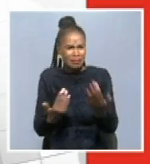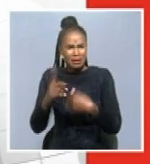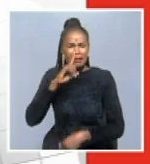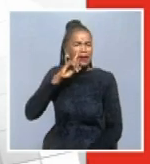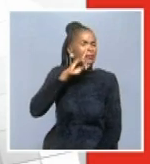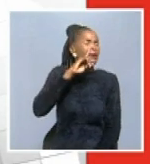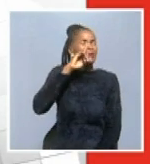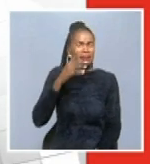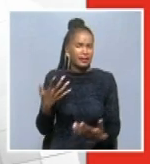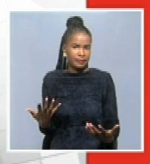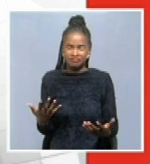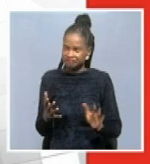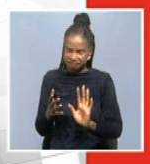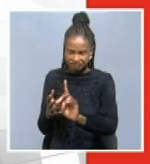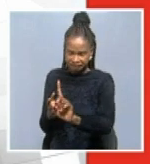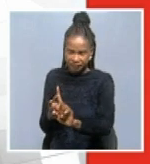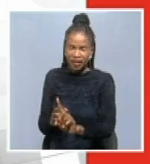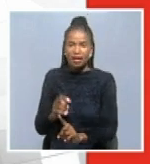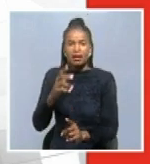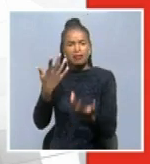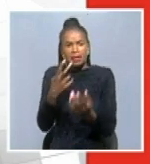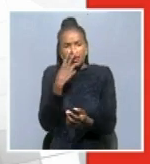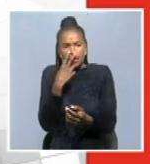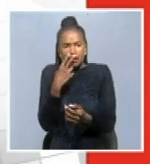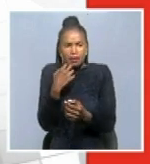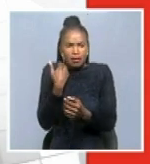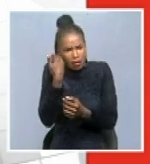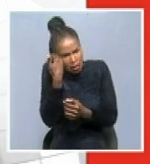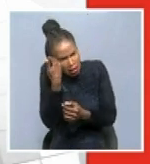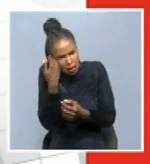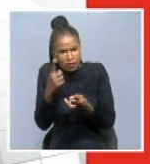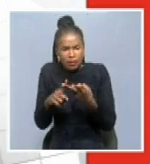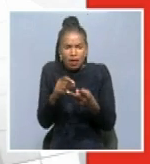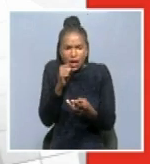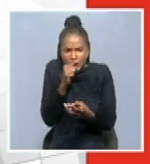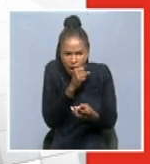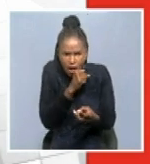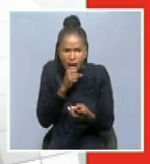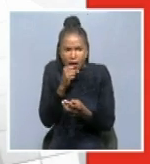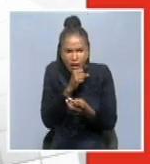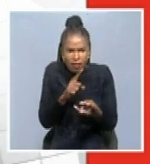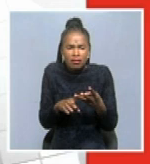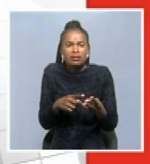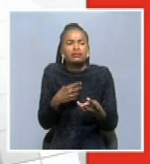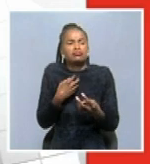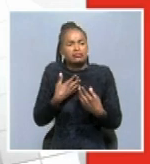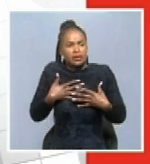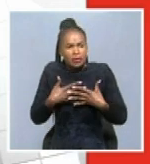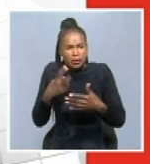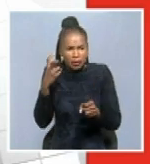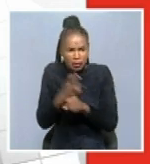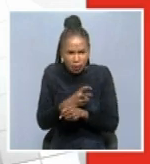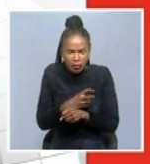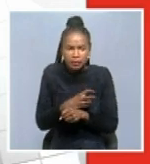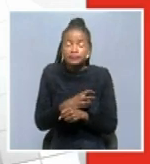course, is people that are experiencing flu-like symptoms and also people that have